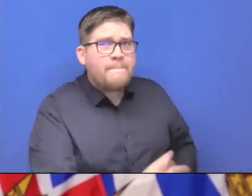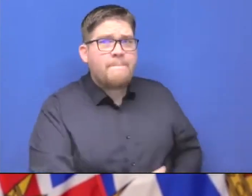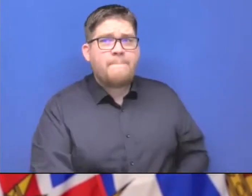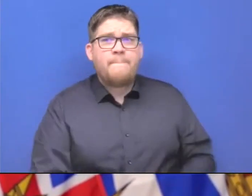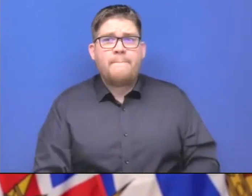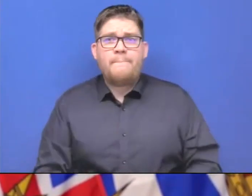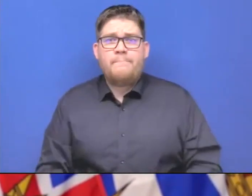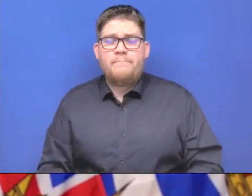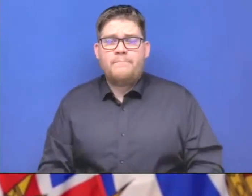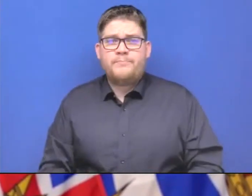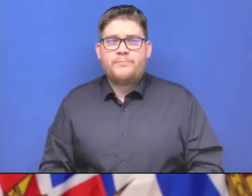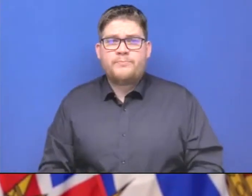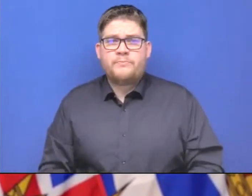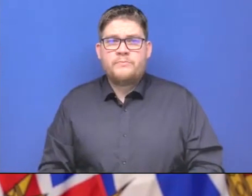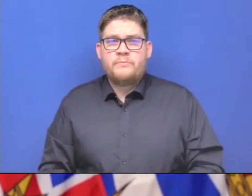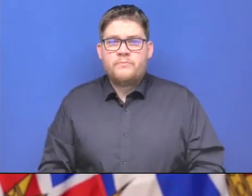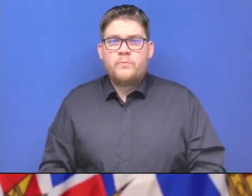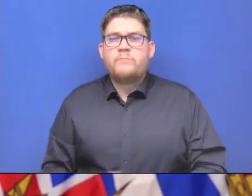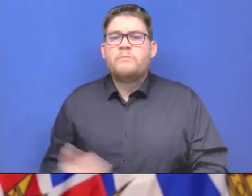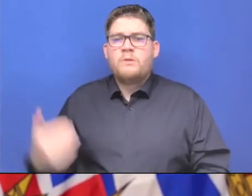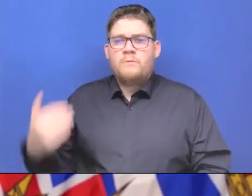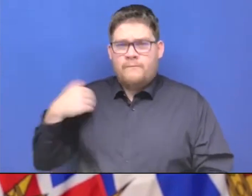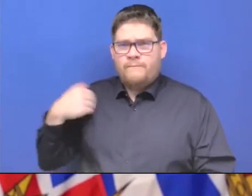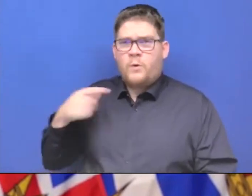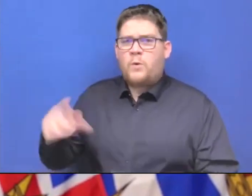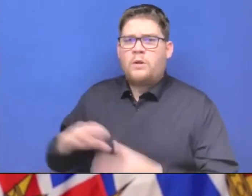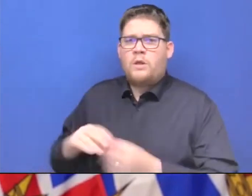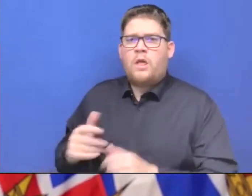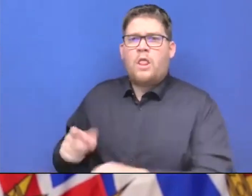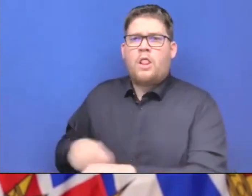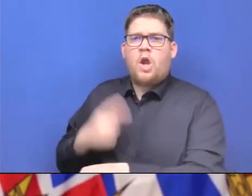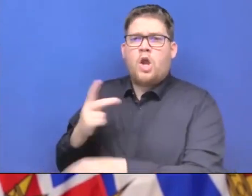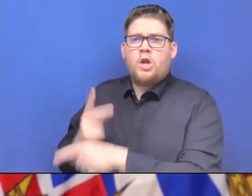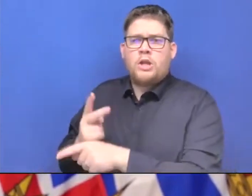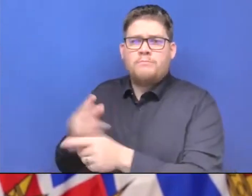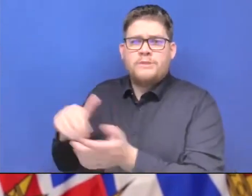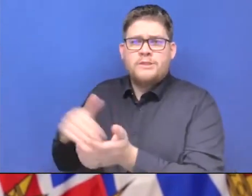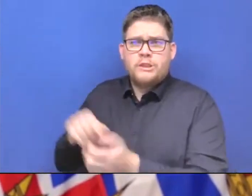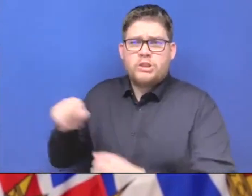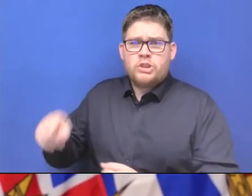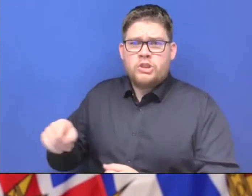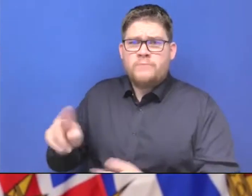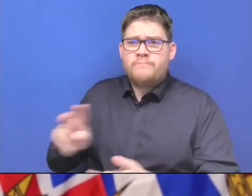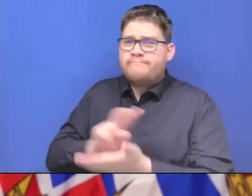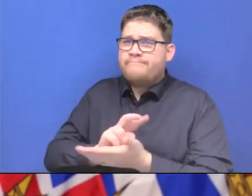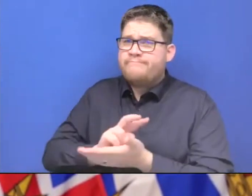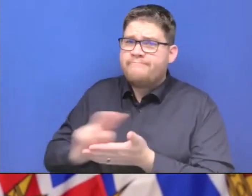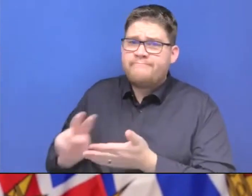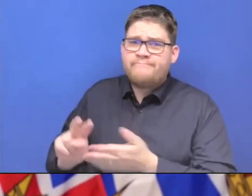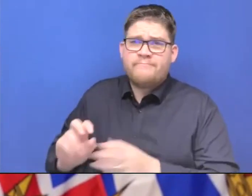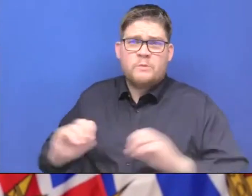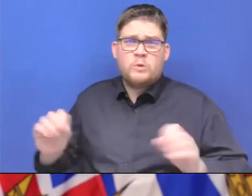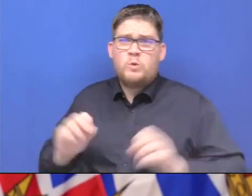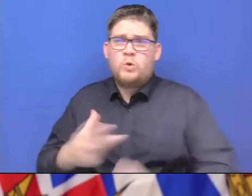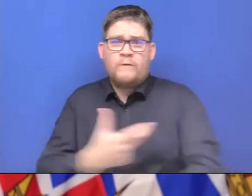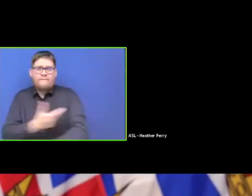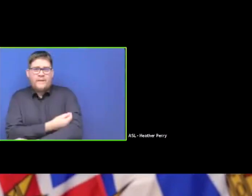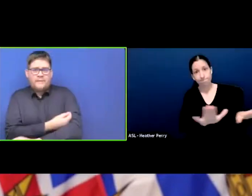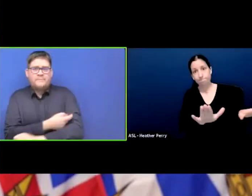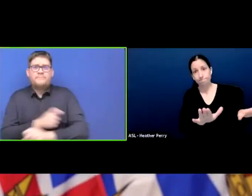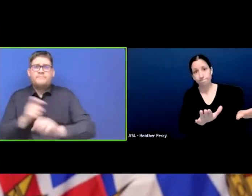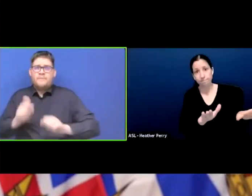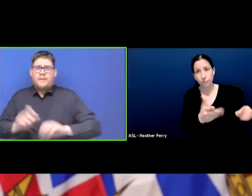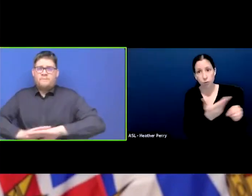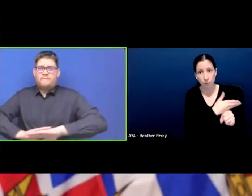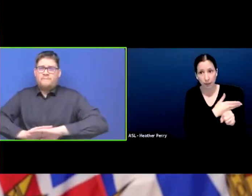terminations in long-term care for people who still, you know, a couple weeks later, have not gotten vaccinated, have not returned to their jobs. Can you give us numbers of